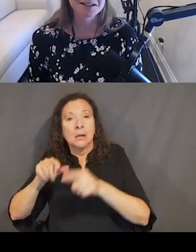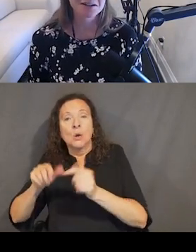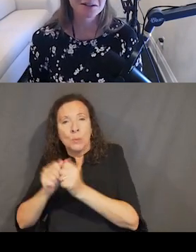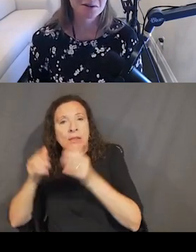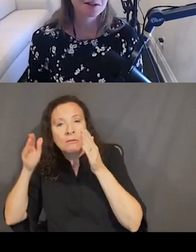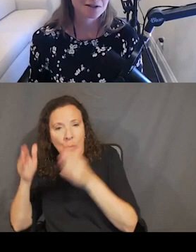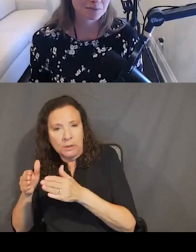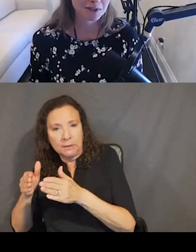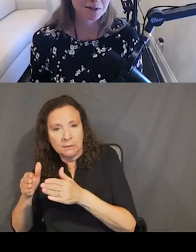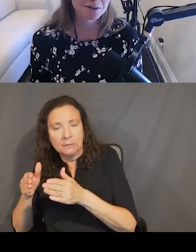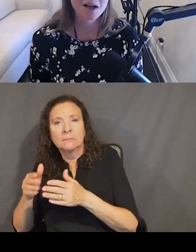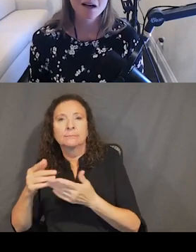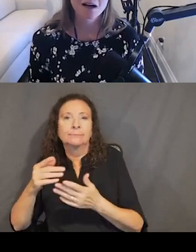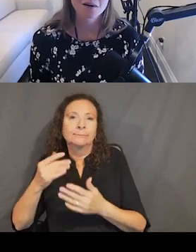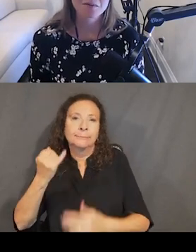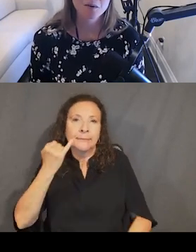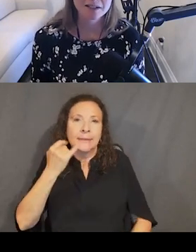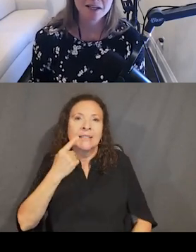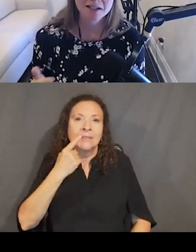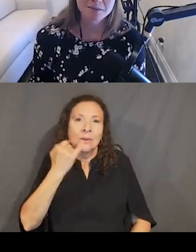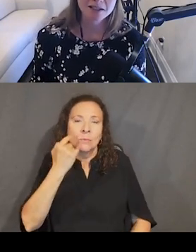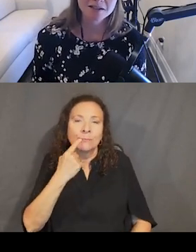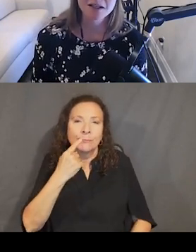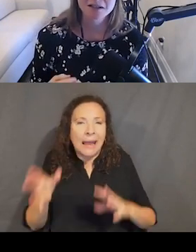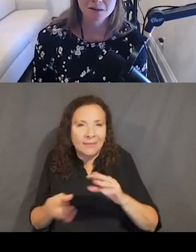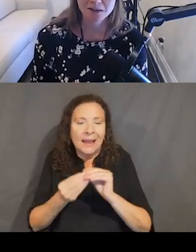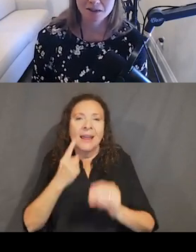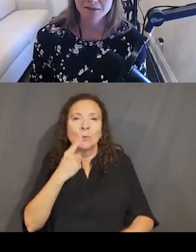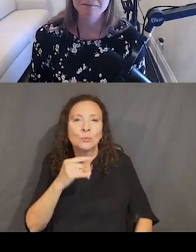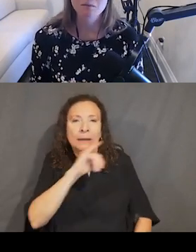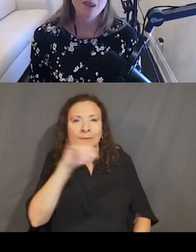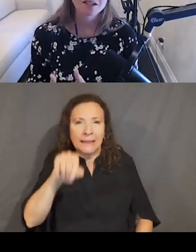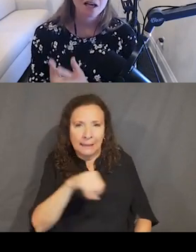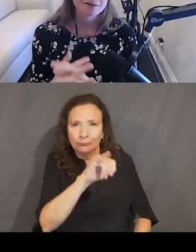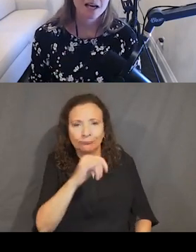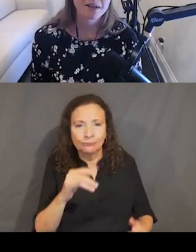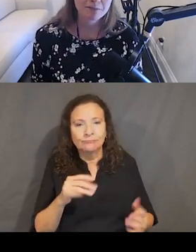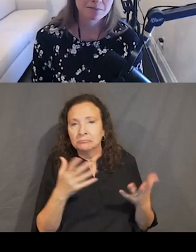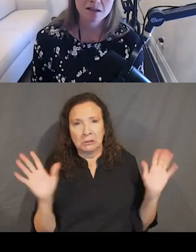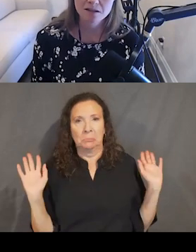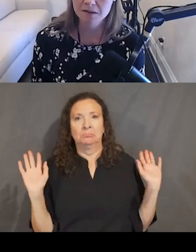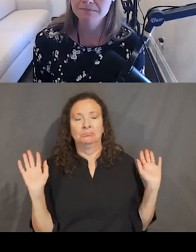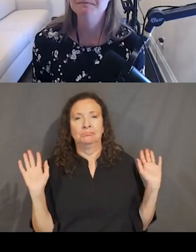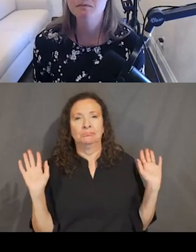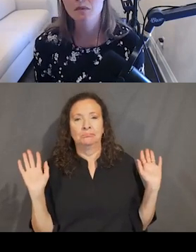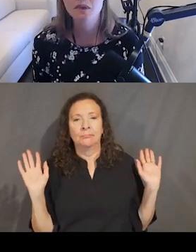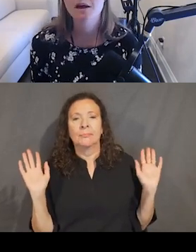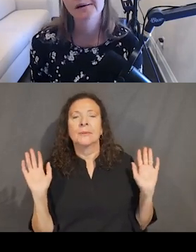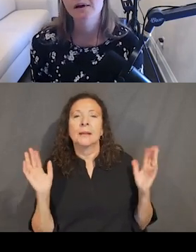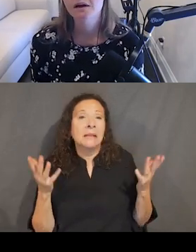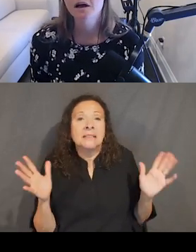It just happens to have that pink box around it.